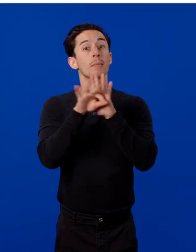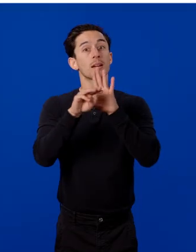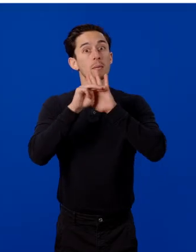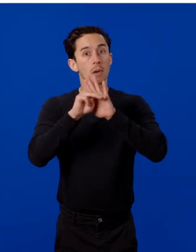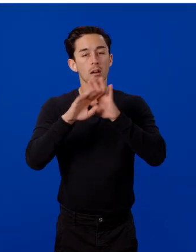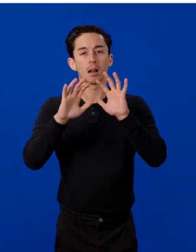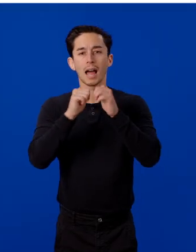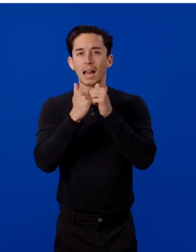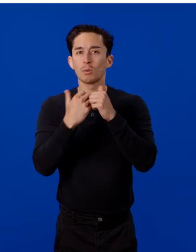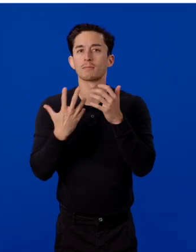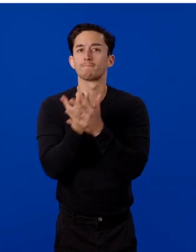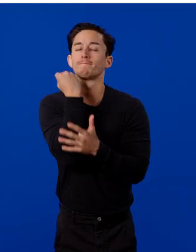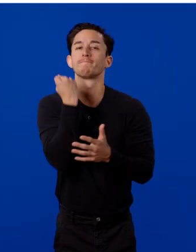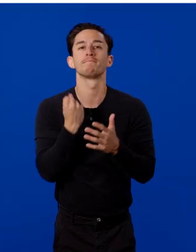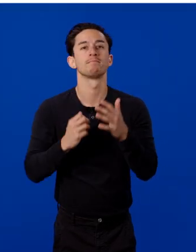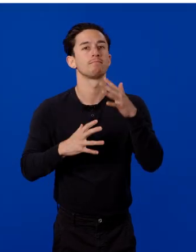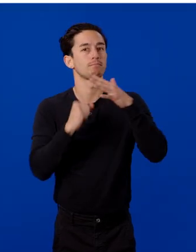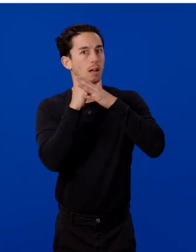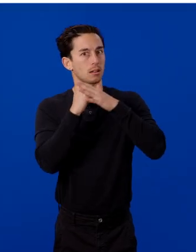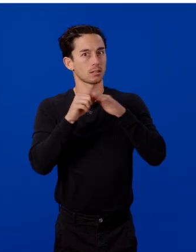squeeze maximum model performance?